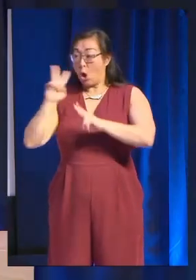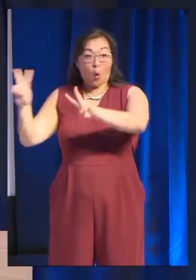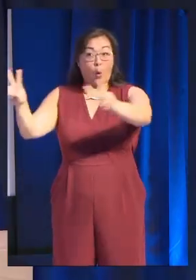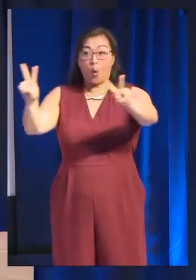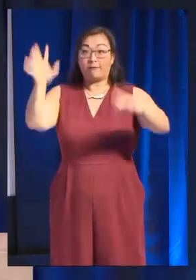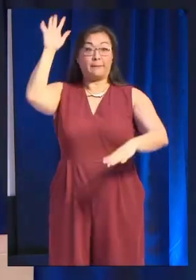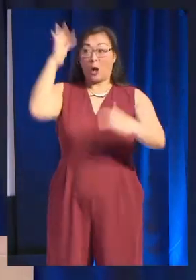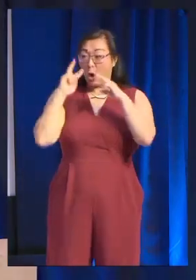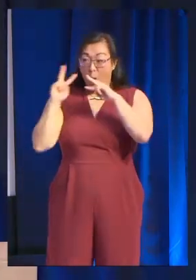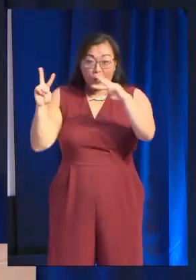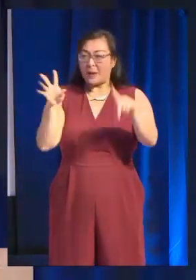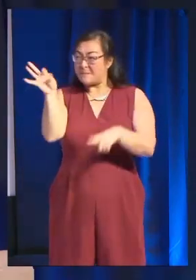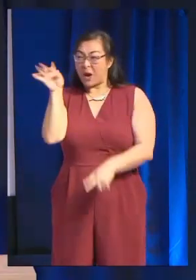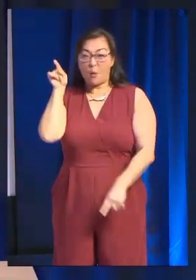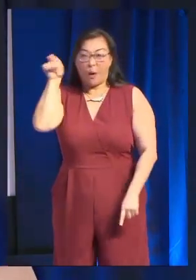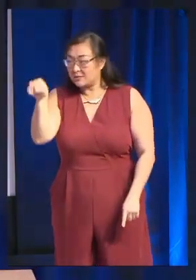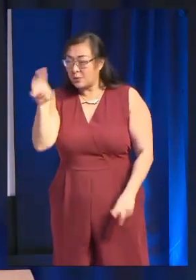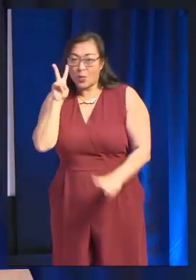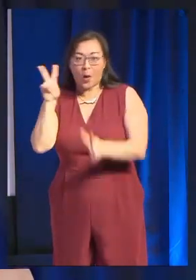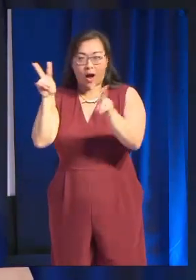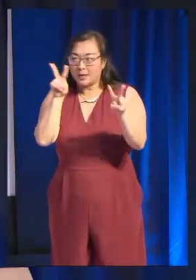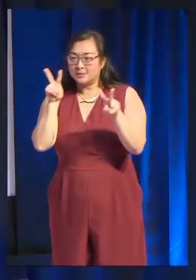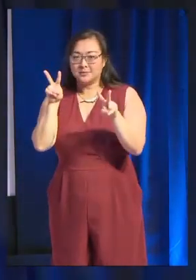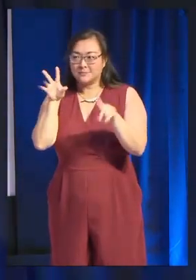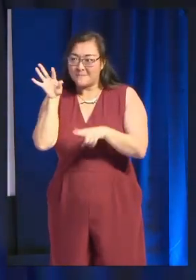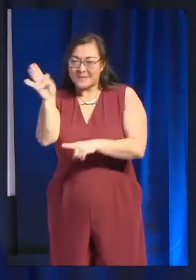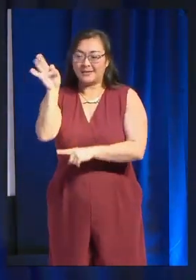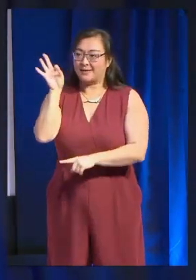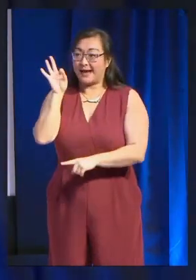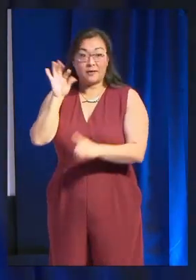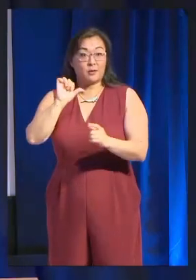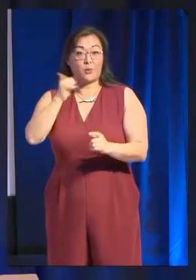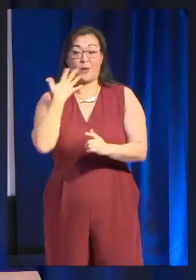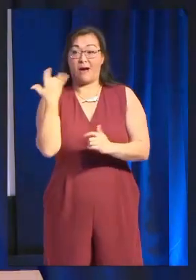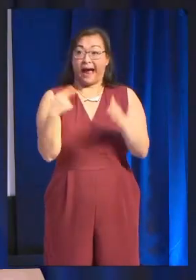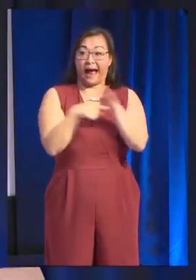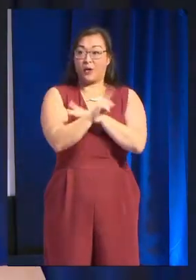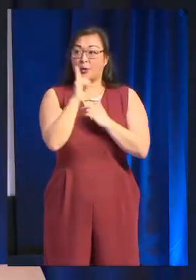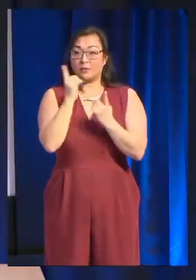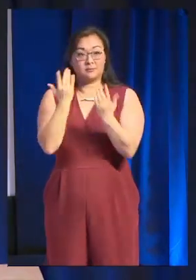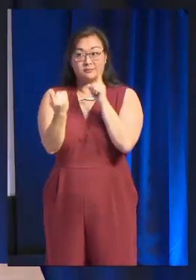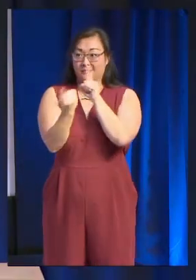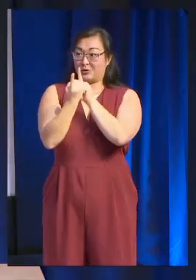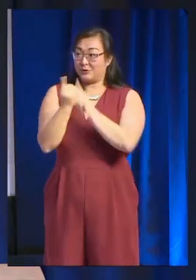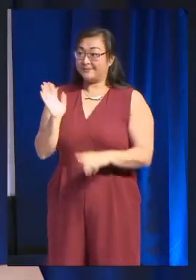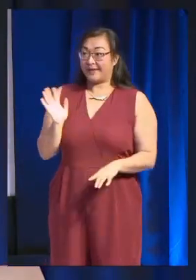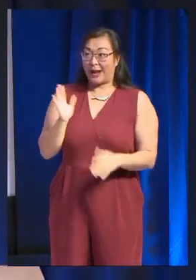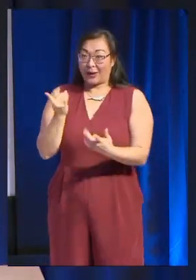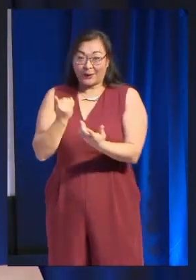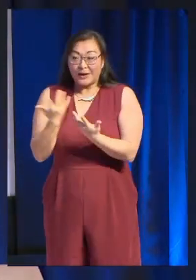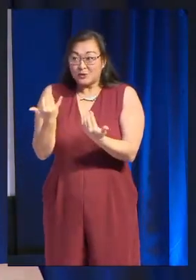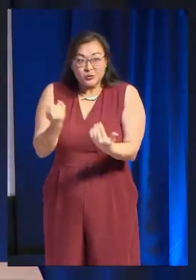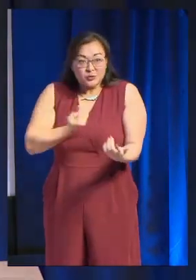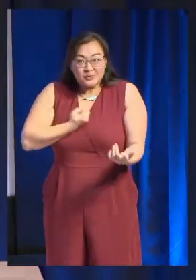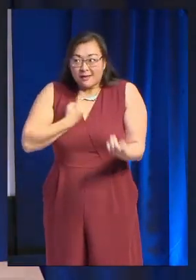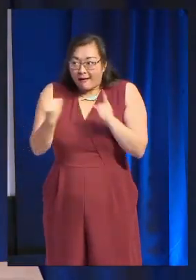Pick one with your eyes. And afterwards, introduce yourself to them. I see you waving. Introduce yourself to